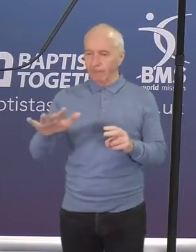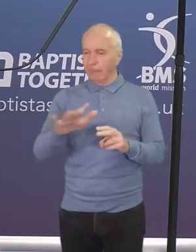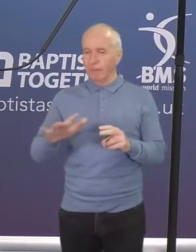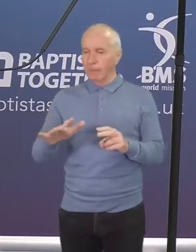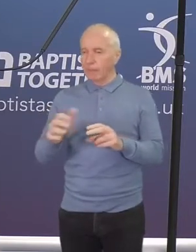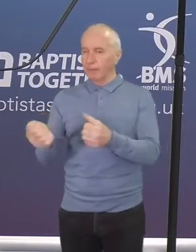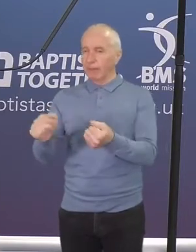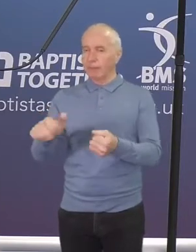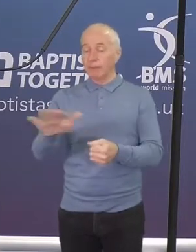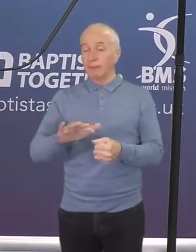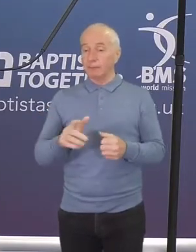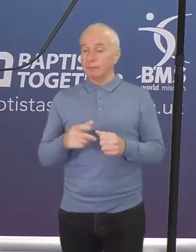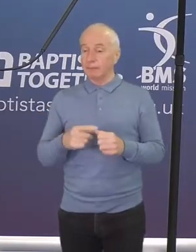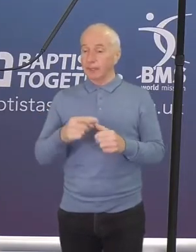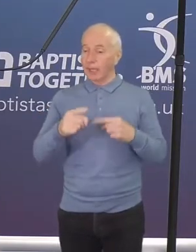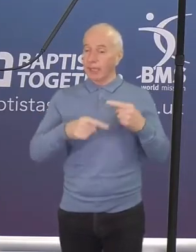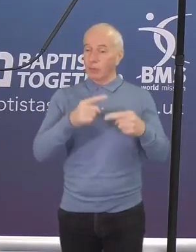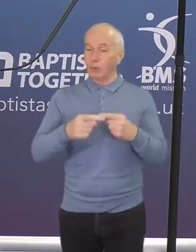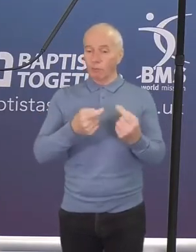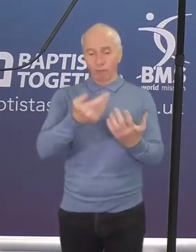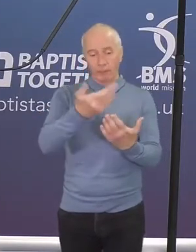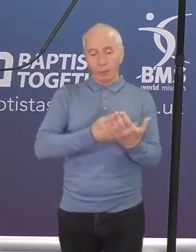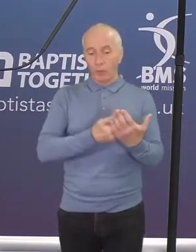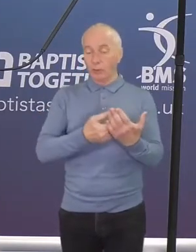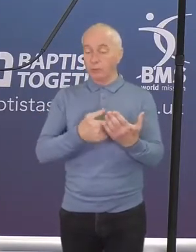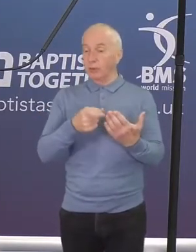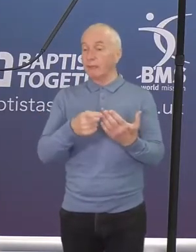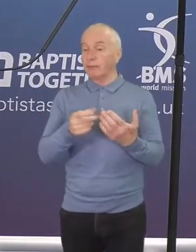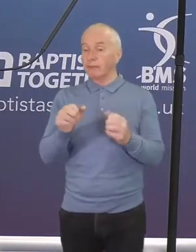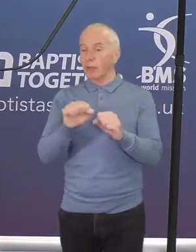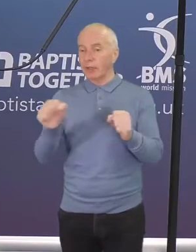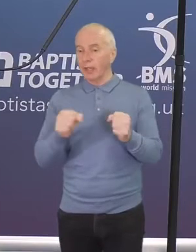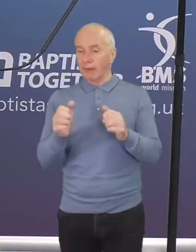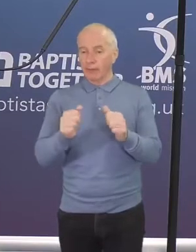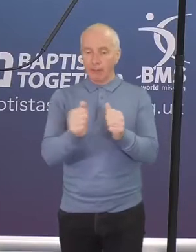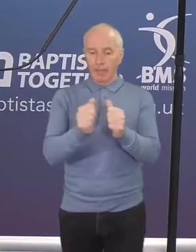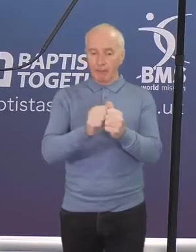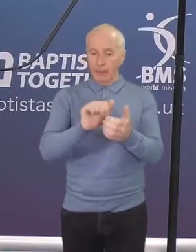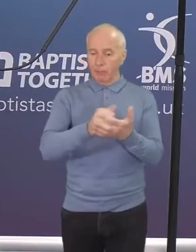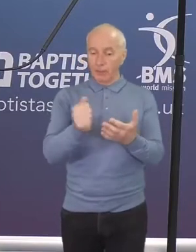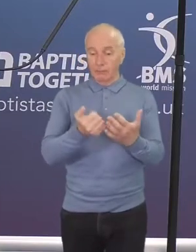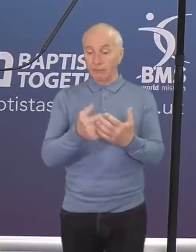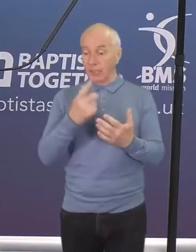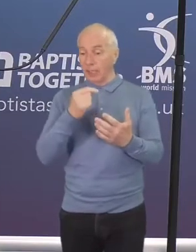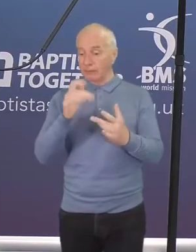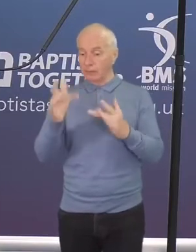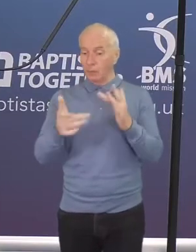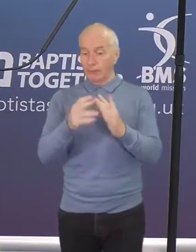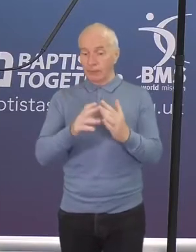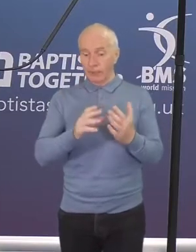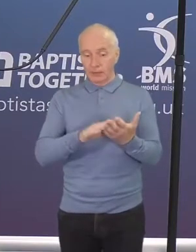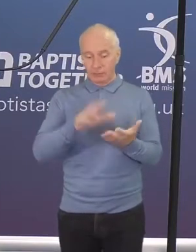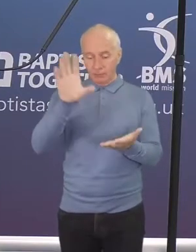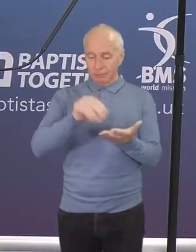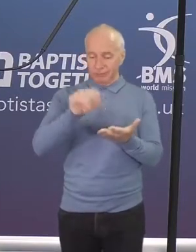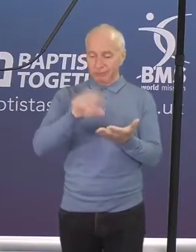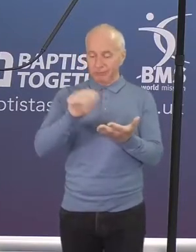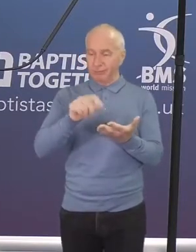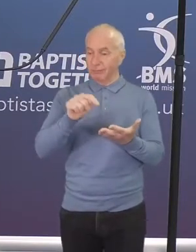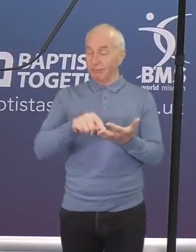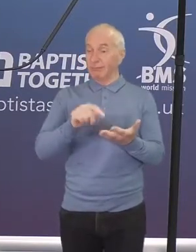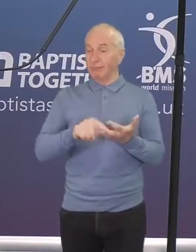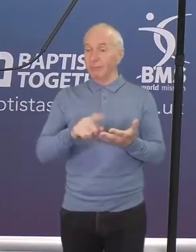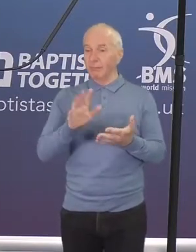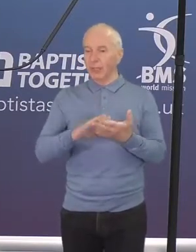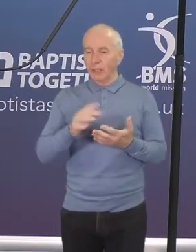which if you haven't got a hard copy of, you can download a copy from the website, it gives just a glimpse of the